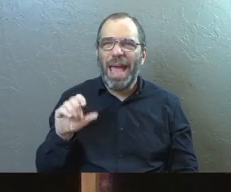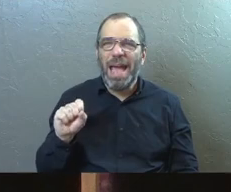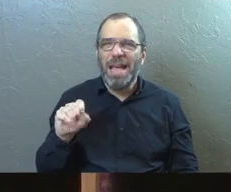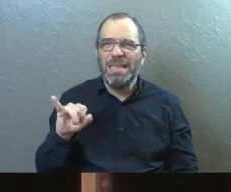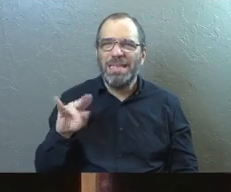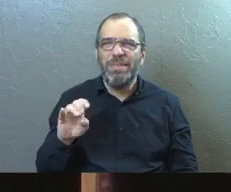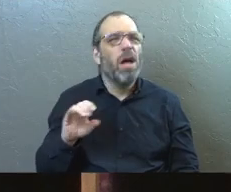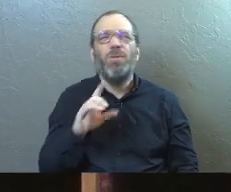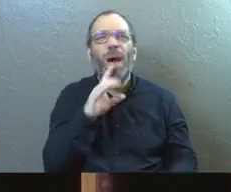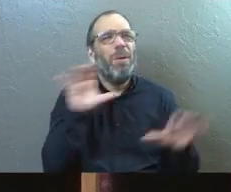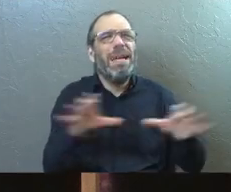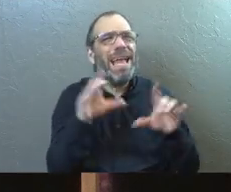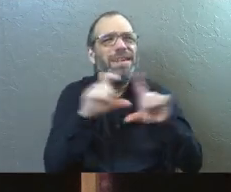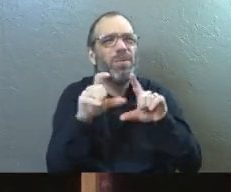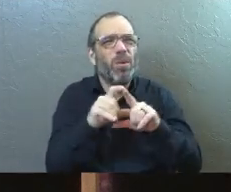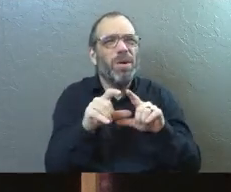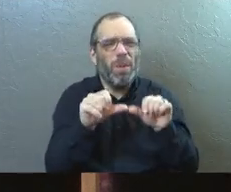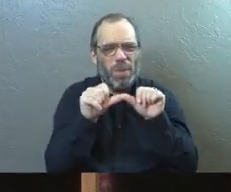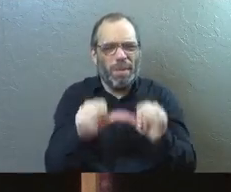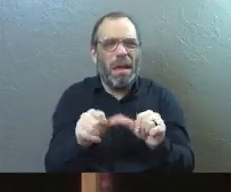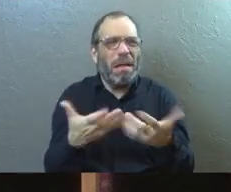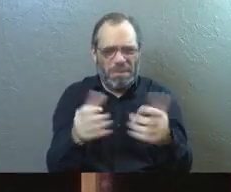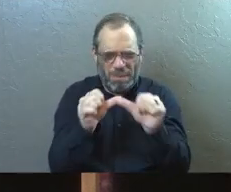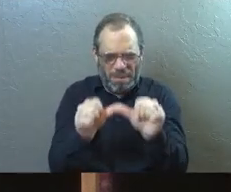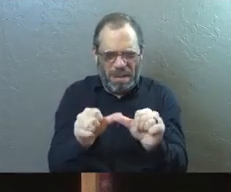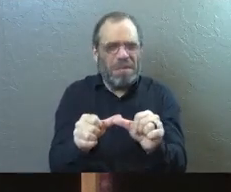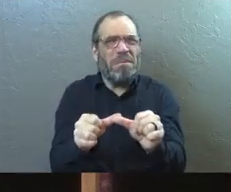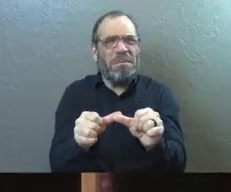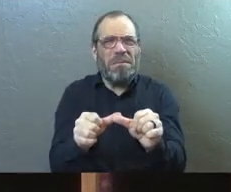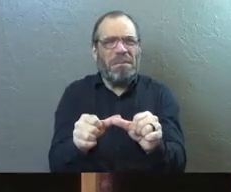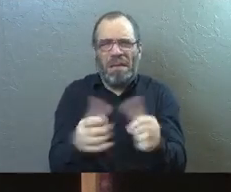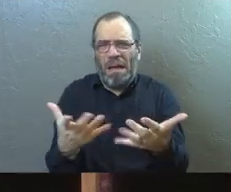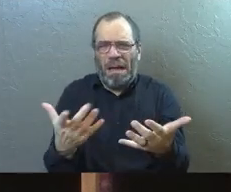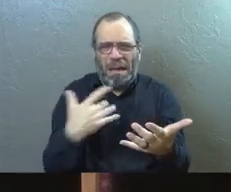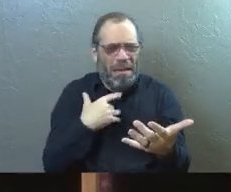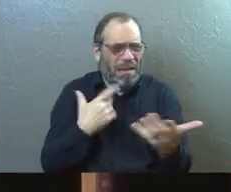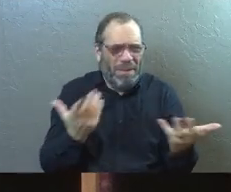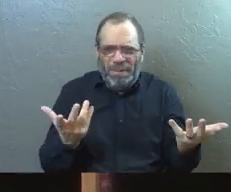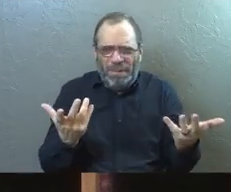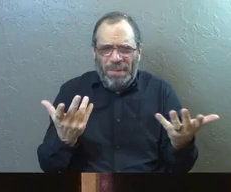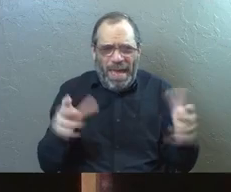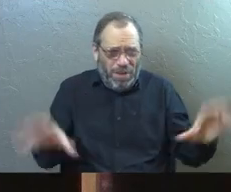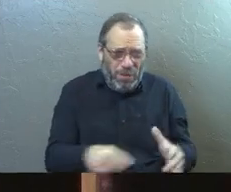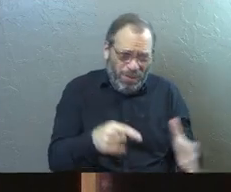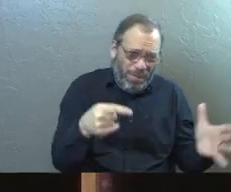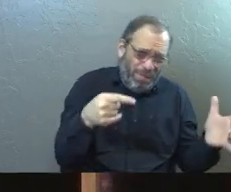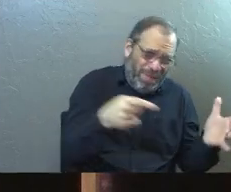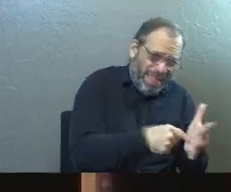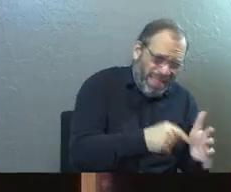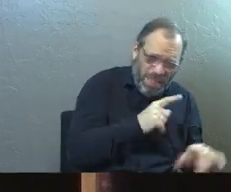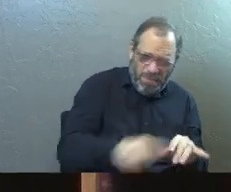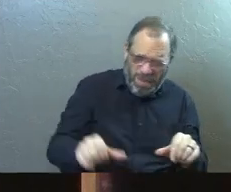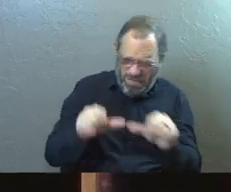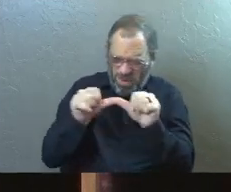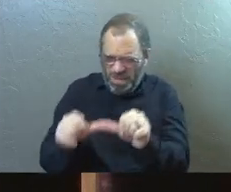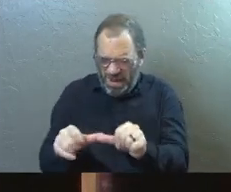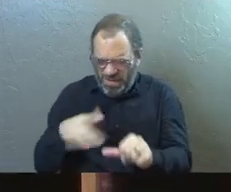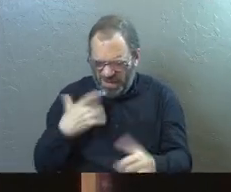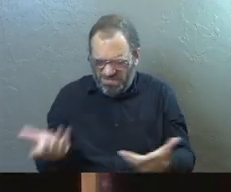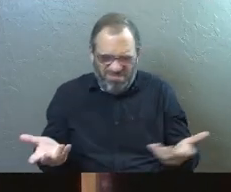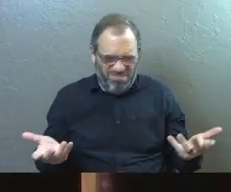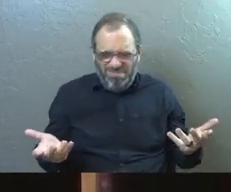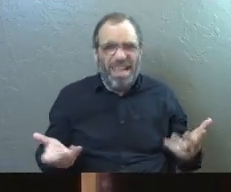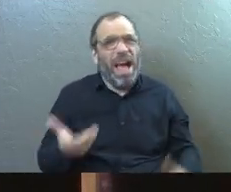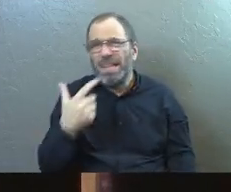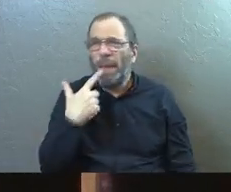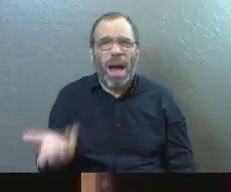Jesus, I want a more active word, please. I want something that feels like I can do this, but remain just feels like, like,